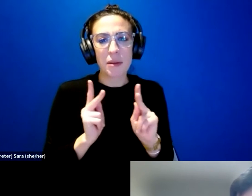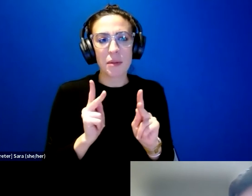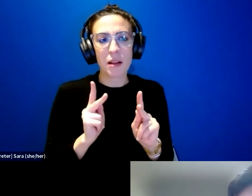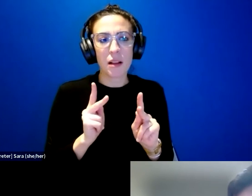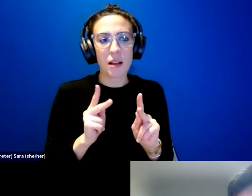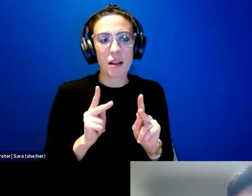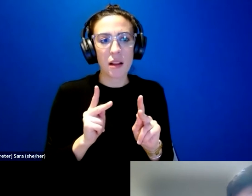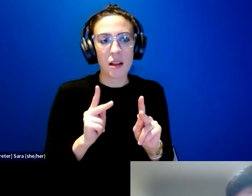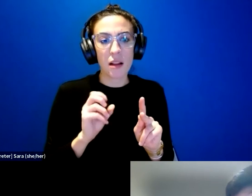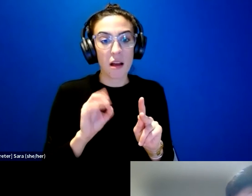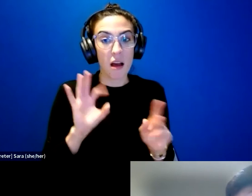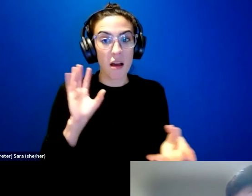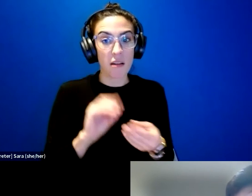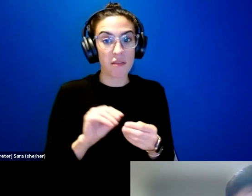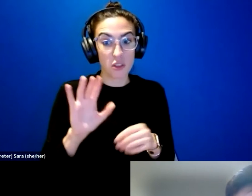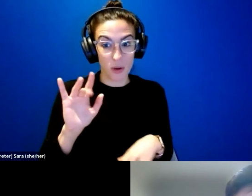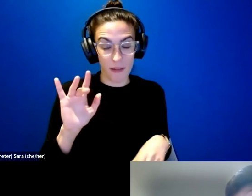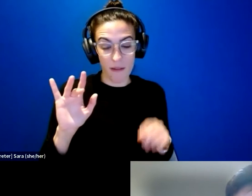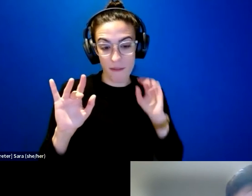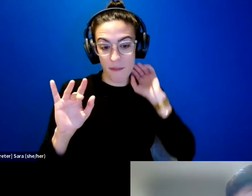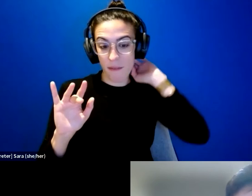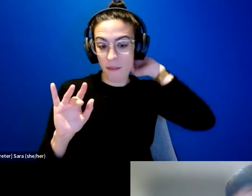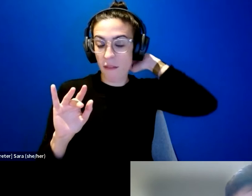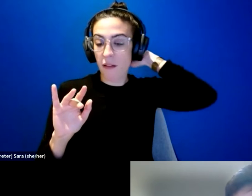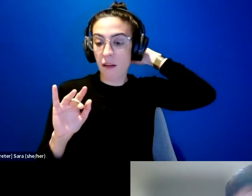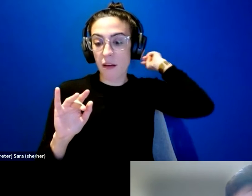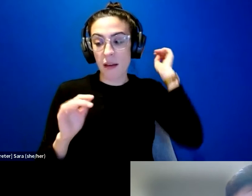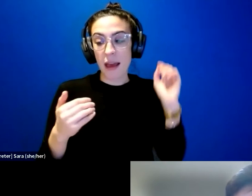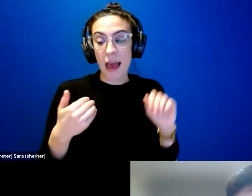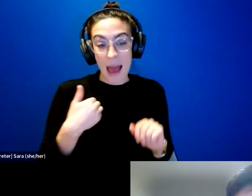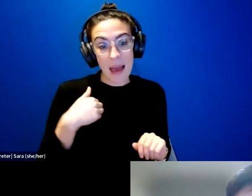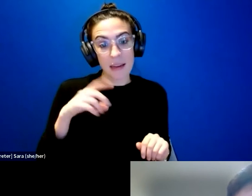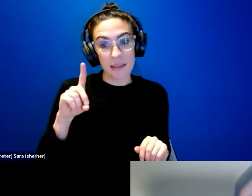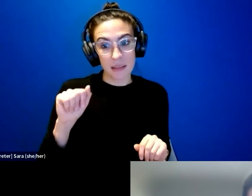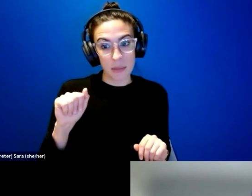you participated in this research had a disability?